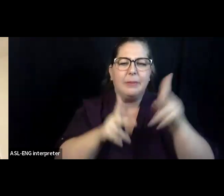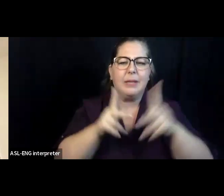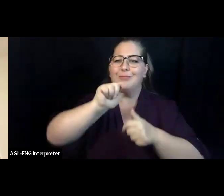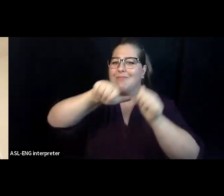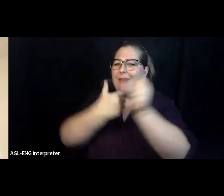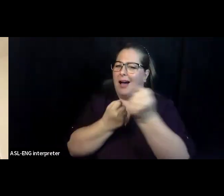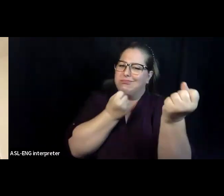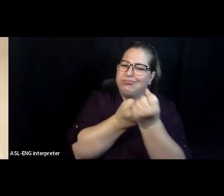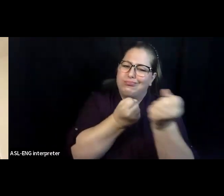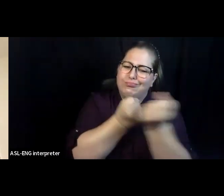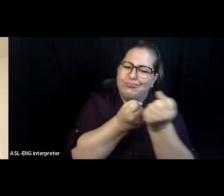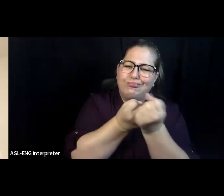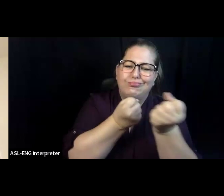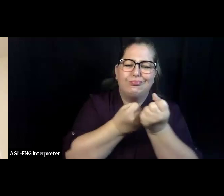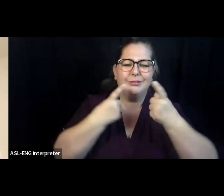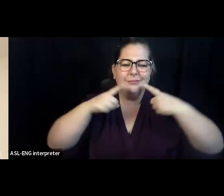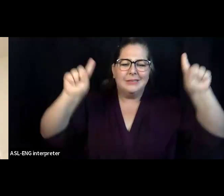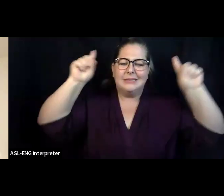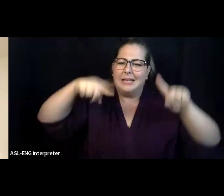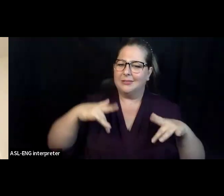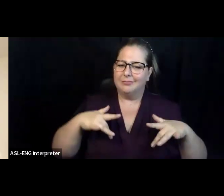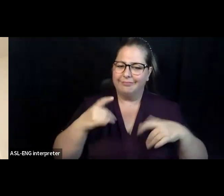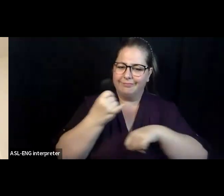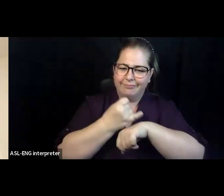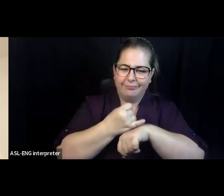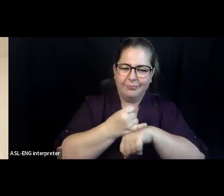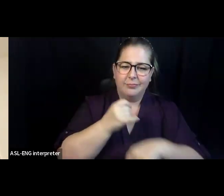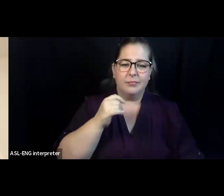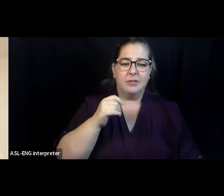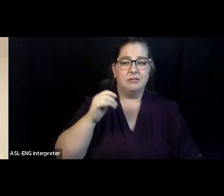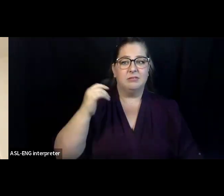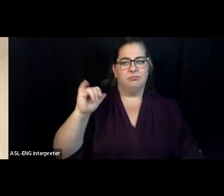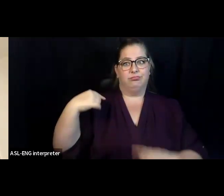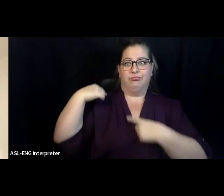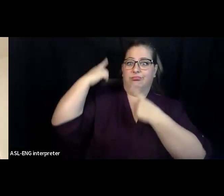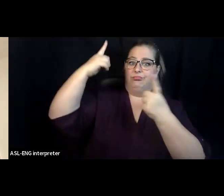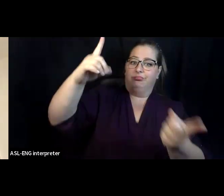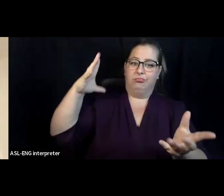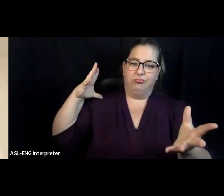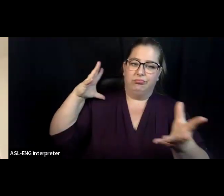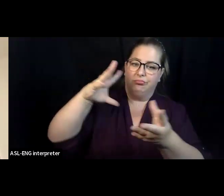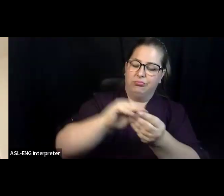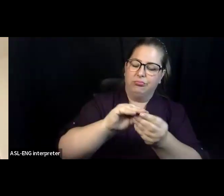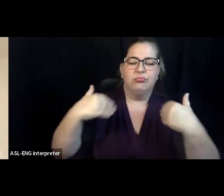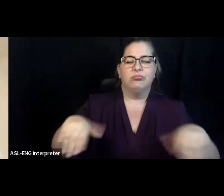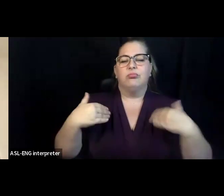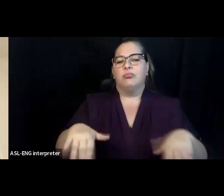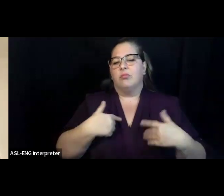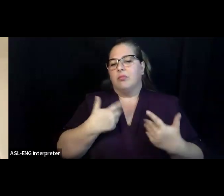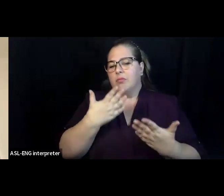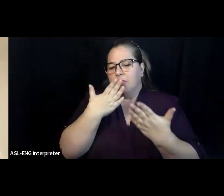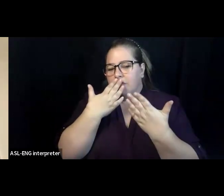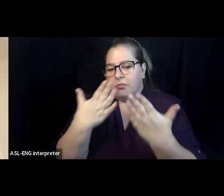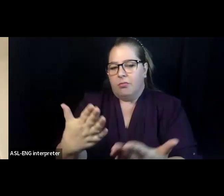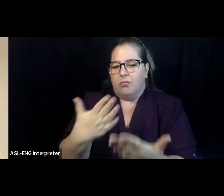to express our gratitude to all the many players who've been working behind the scenes to get us to this point. In 2016, it started